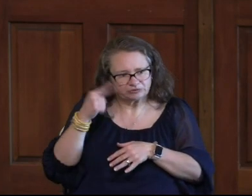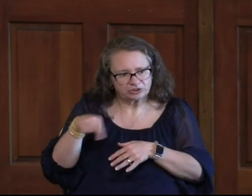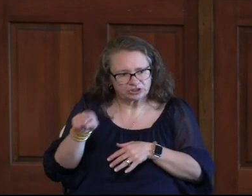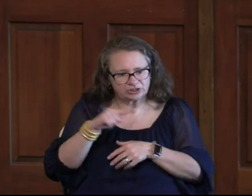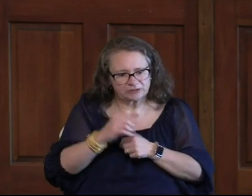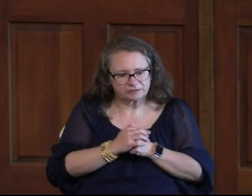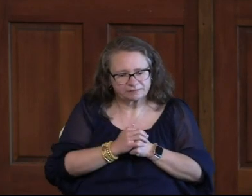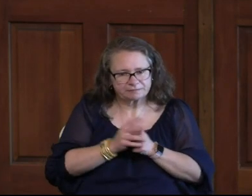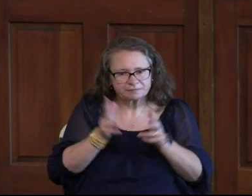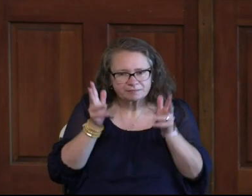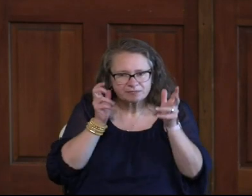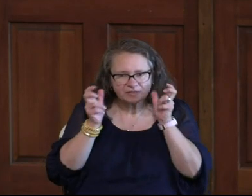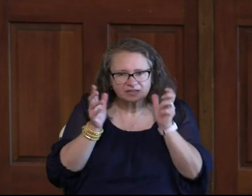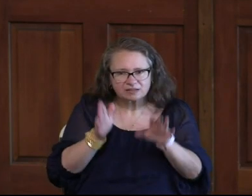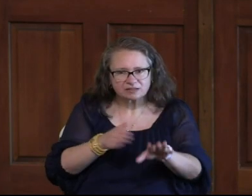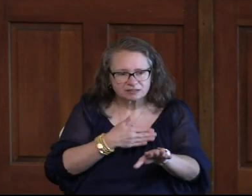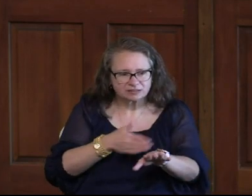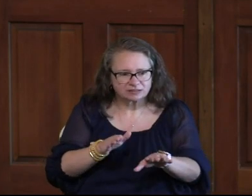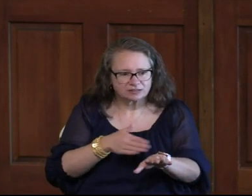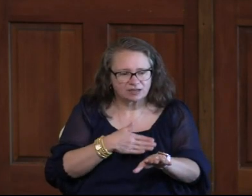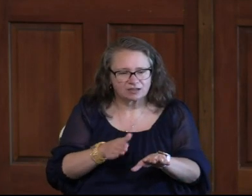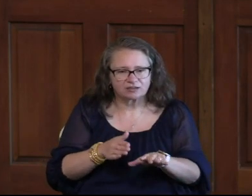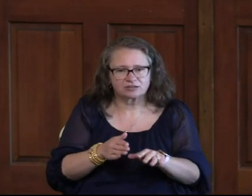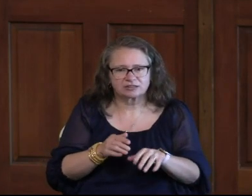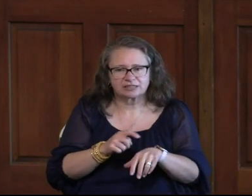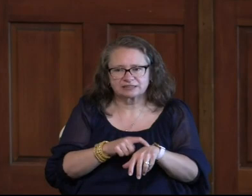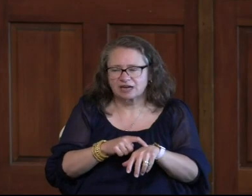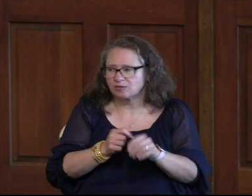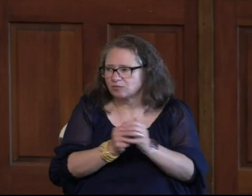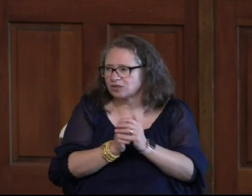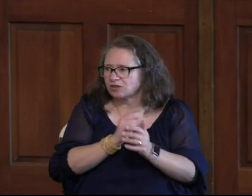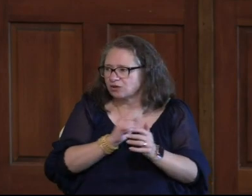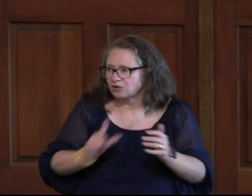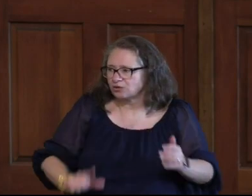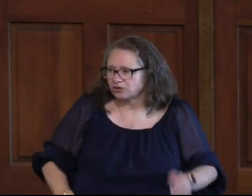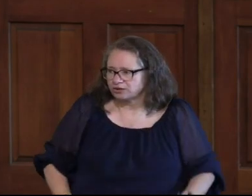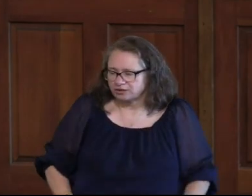you. But let's listen to this song and spend some time with the Lord.